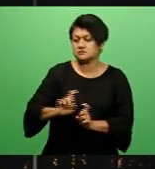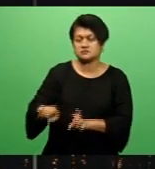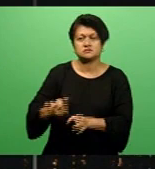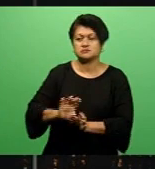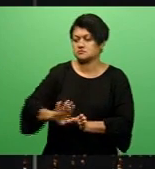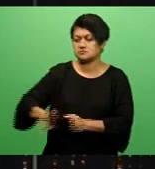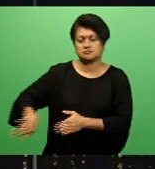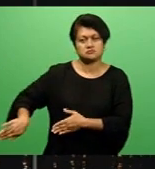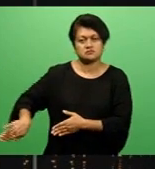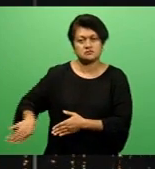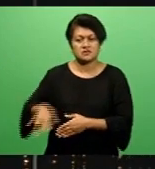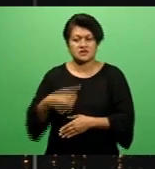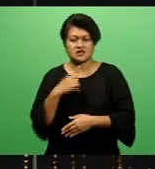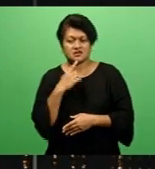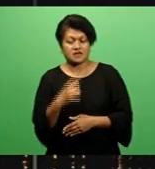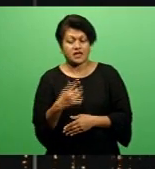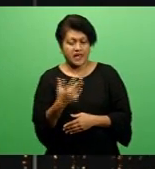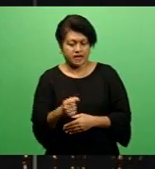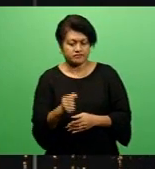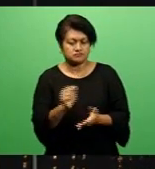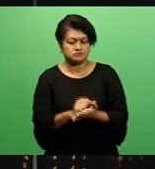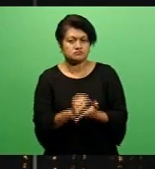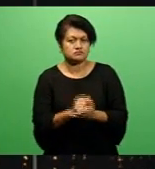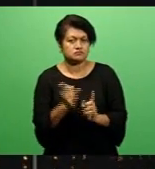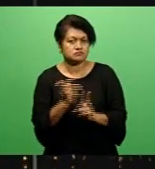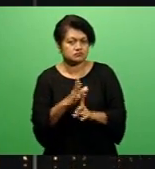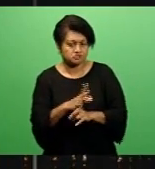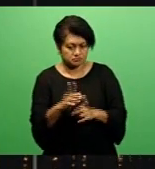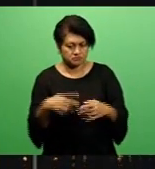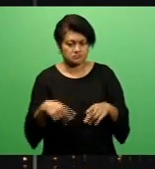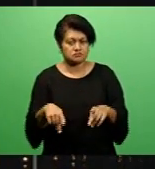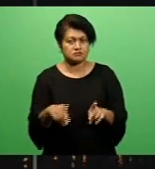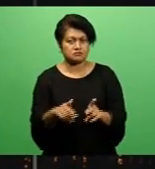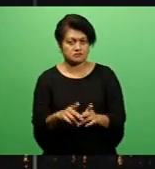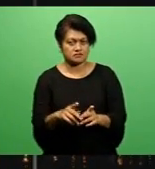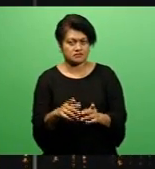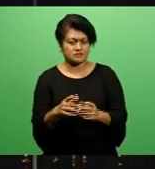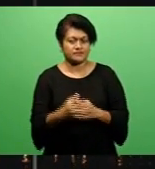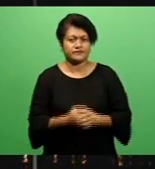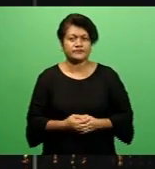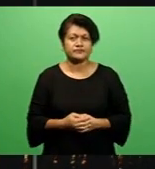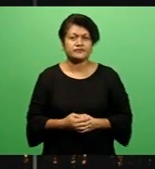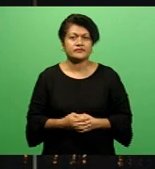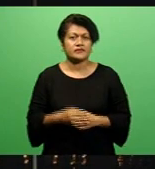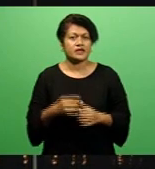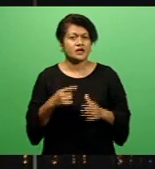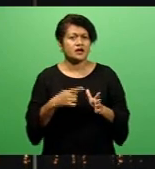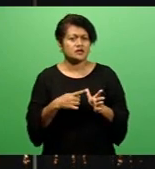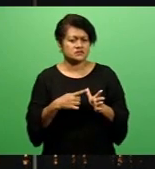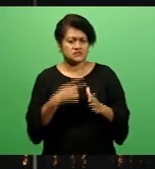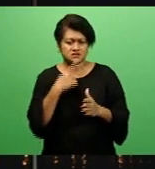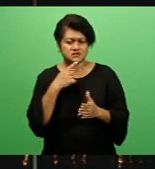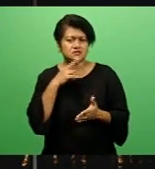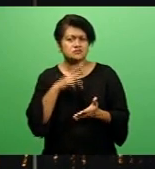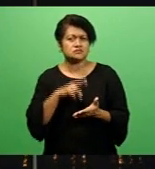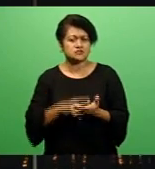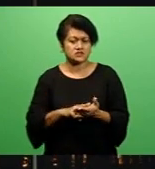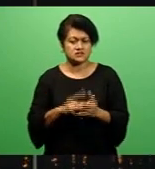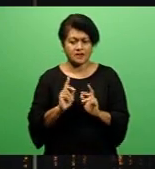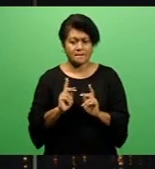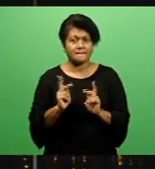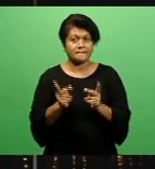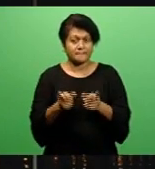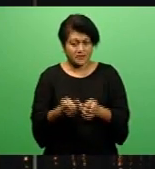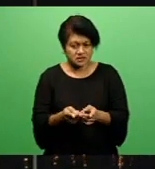as potential candidates for his predecessor's proposed party. Apanisa Wangai-Nadovu reports it was party president Rathu